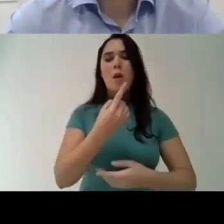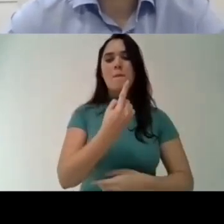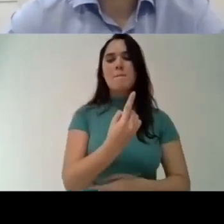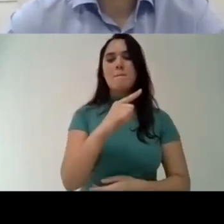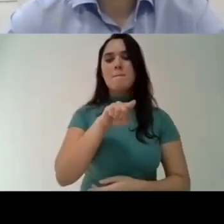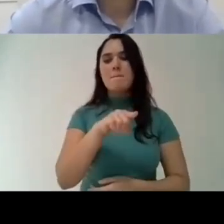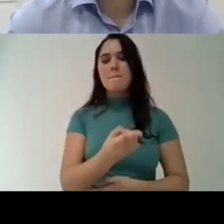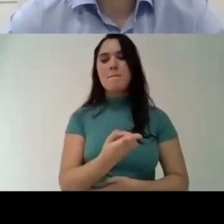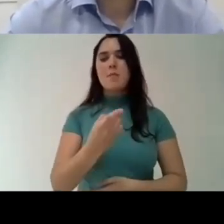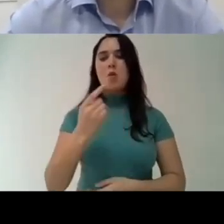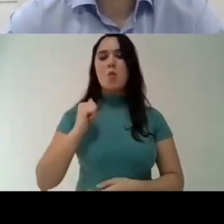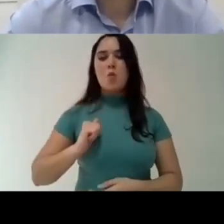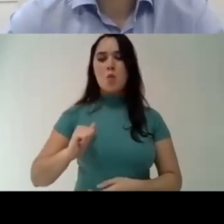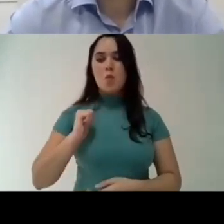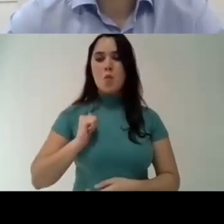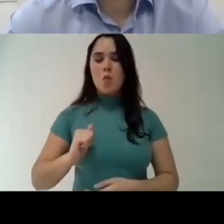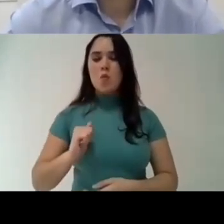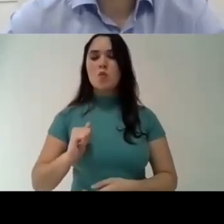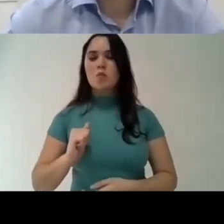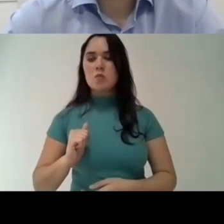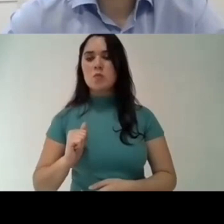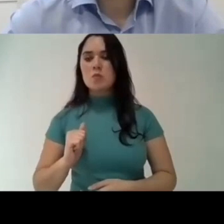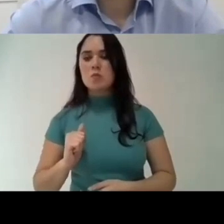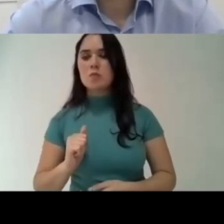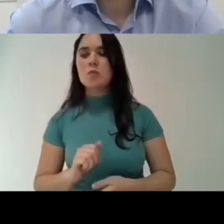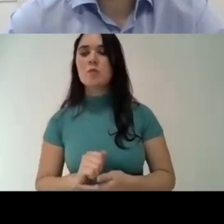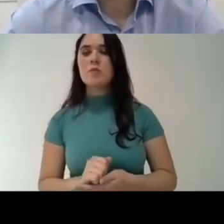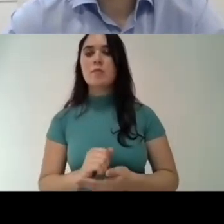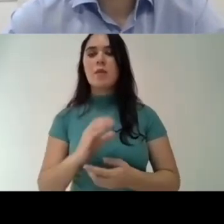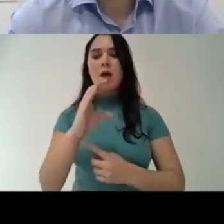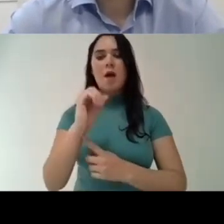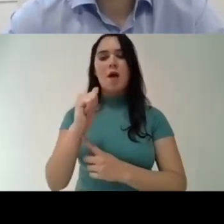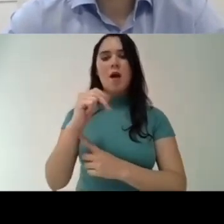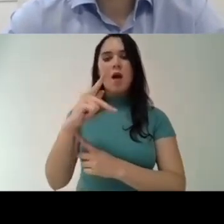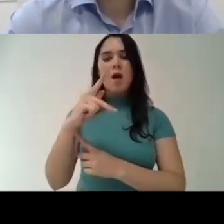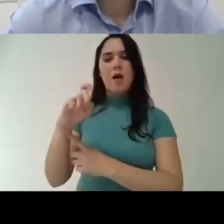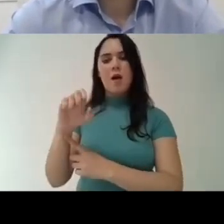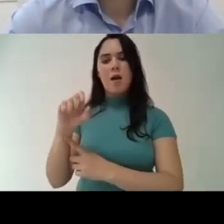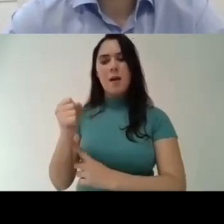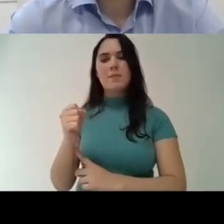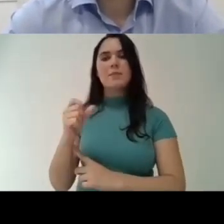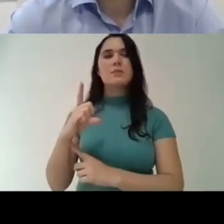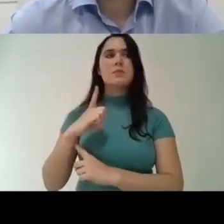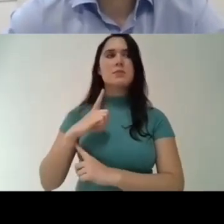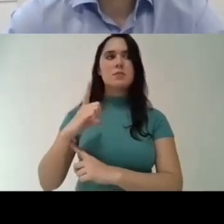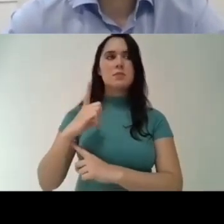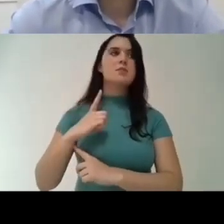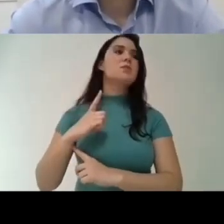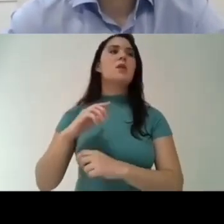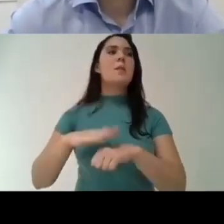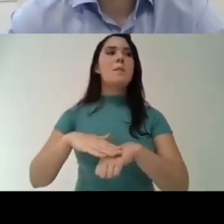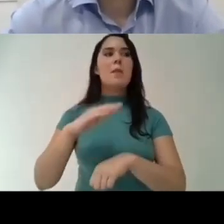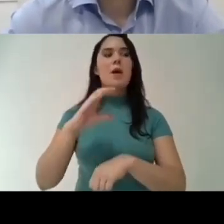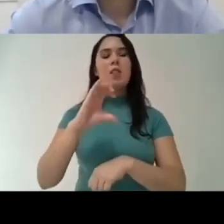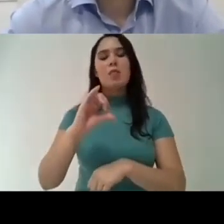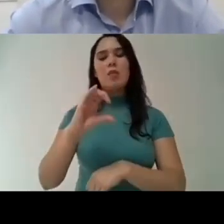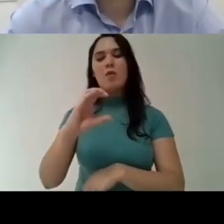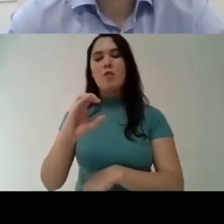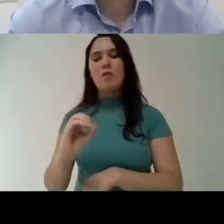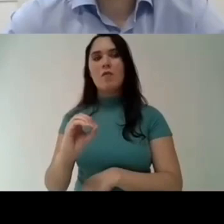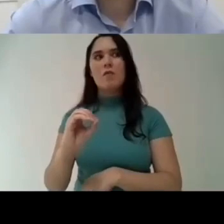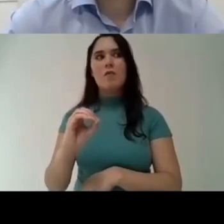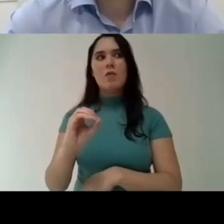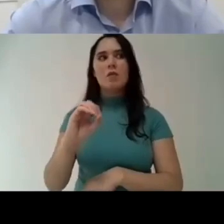which is another fine brazilian financing agency in education we went from uh